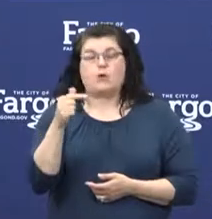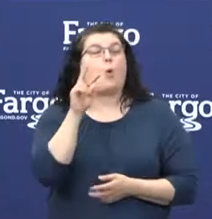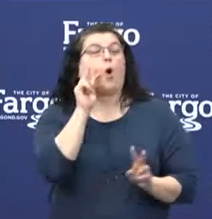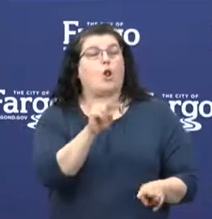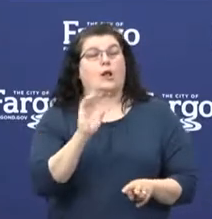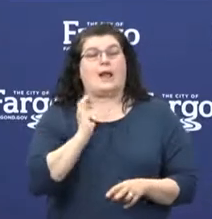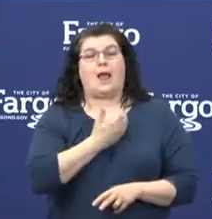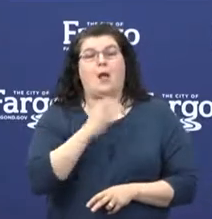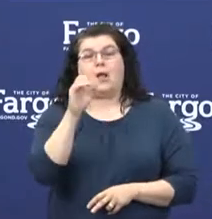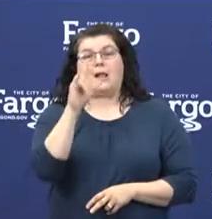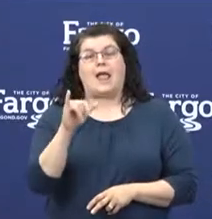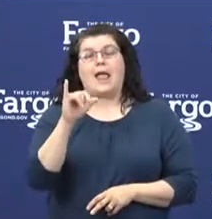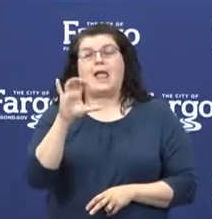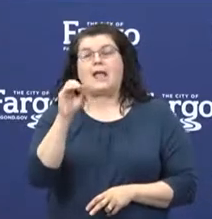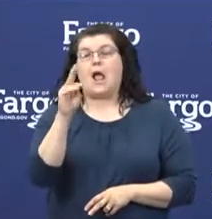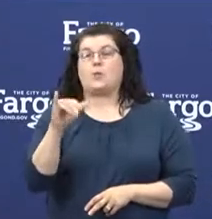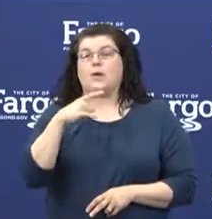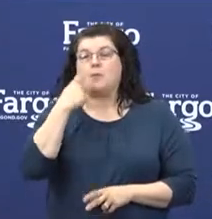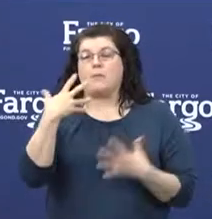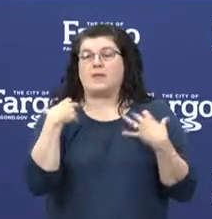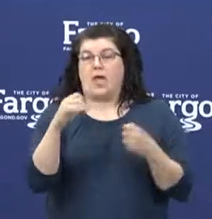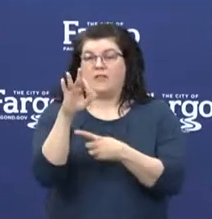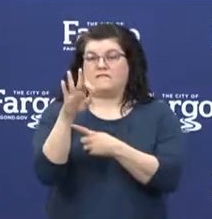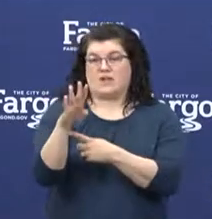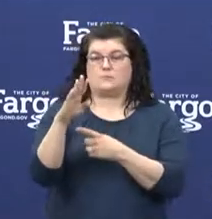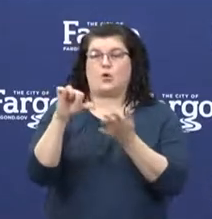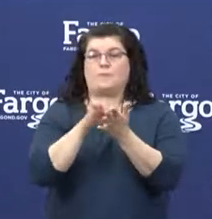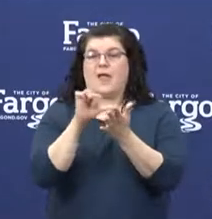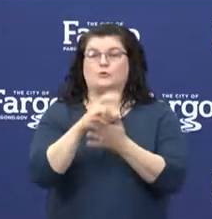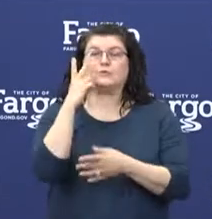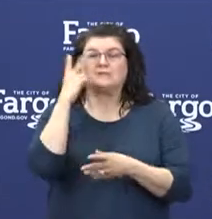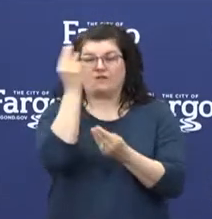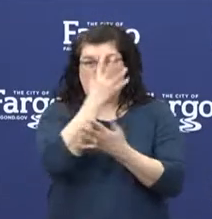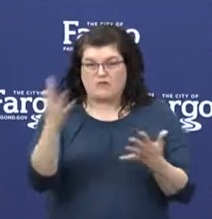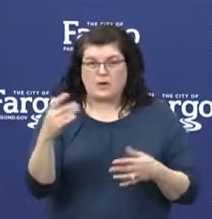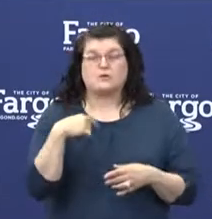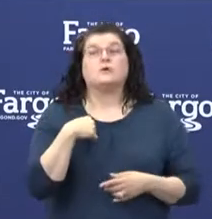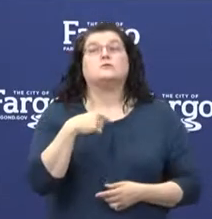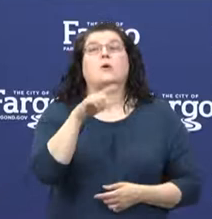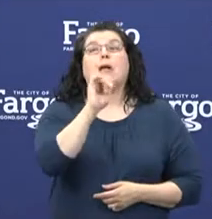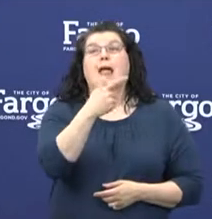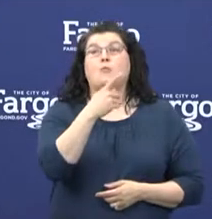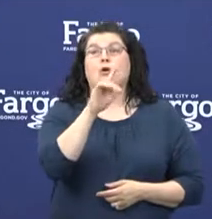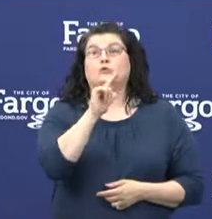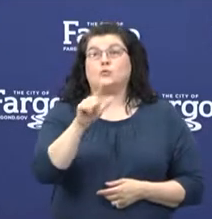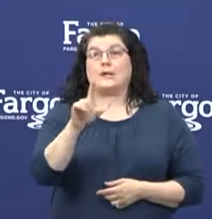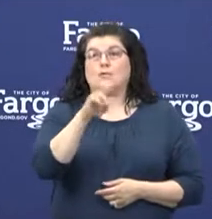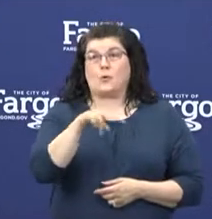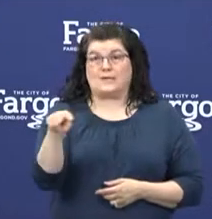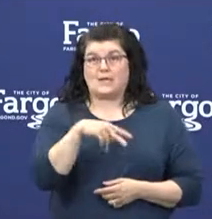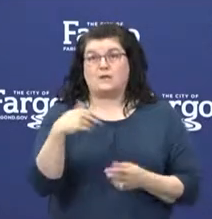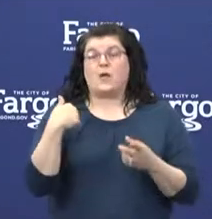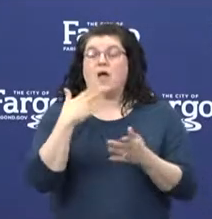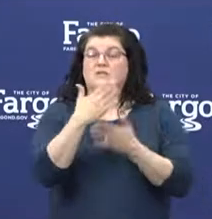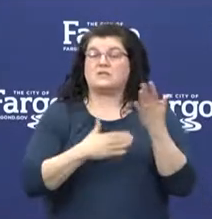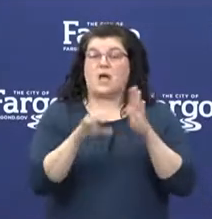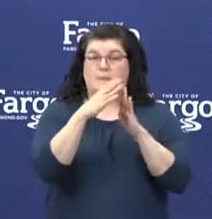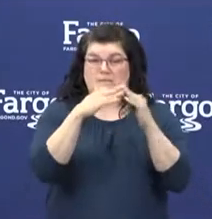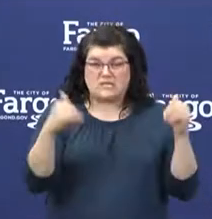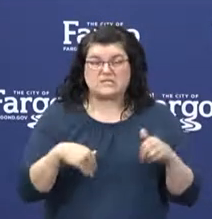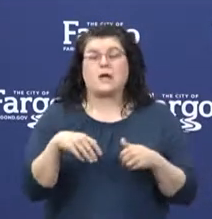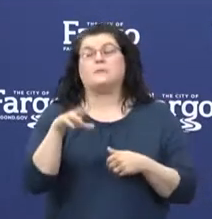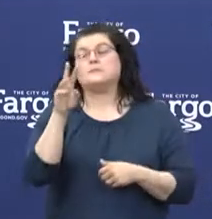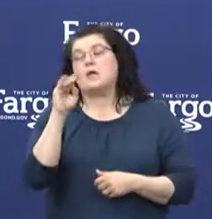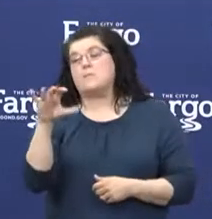information. On April 22nd, Governor Walz and some representatives of health care delivery systems, the Mayo Clinic,